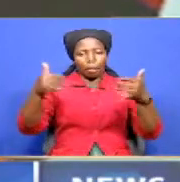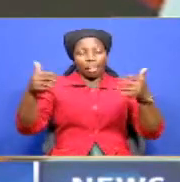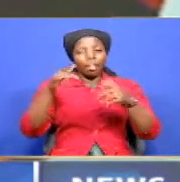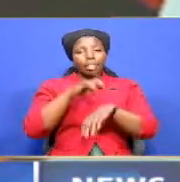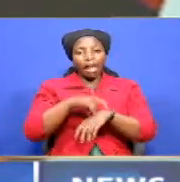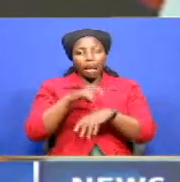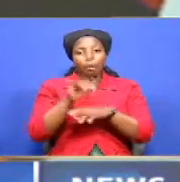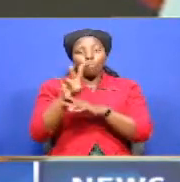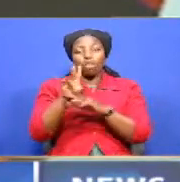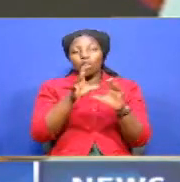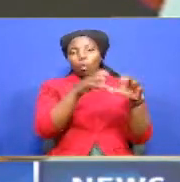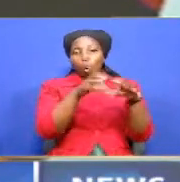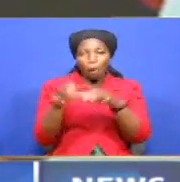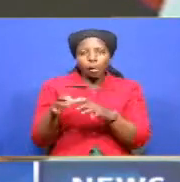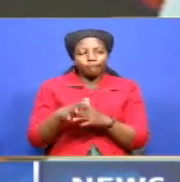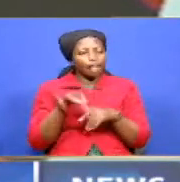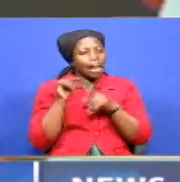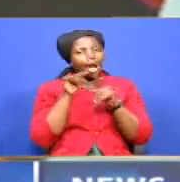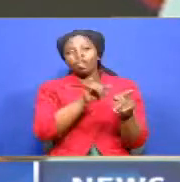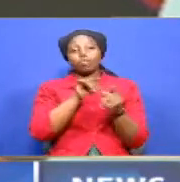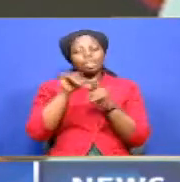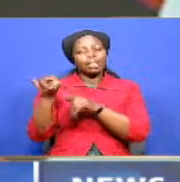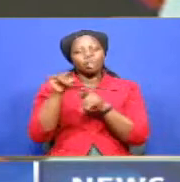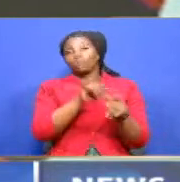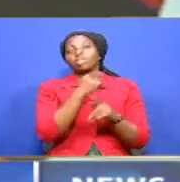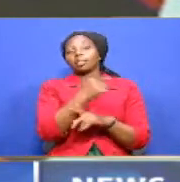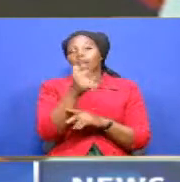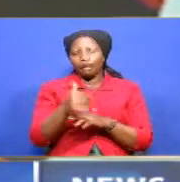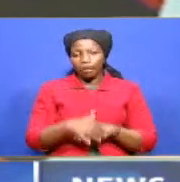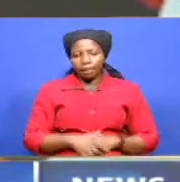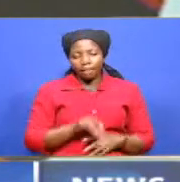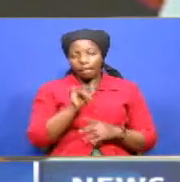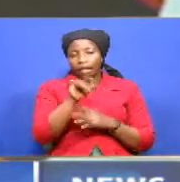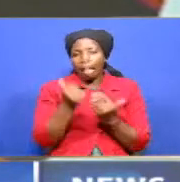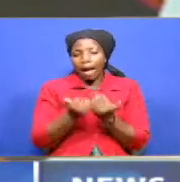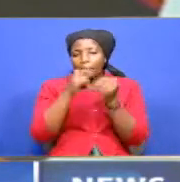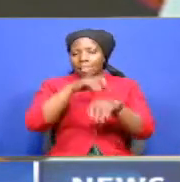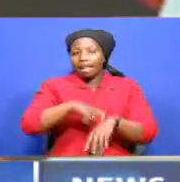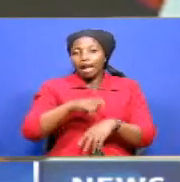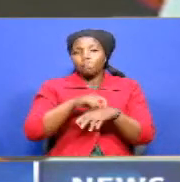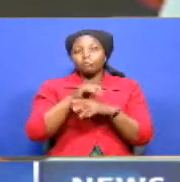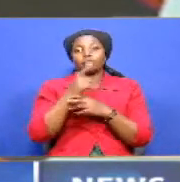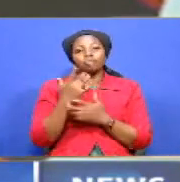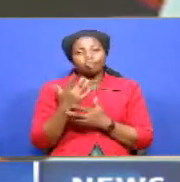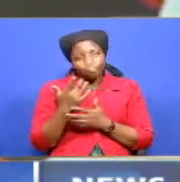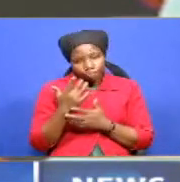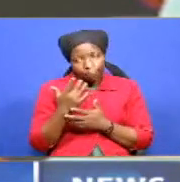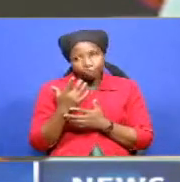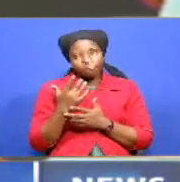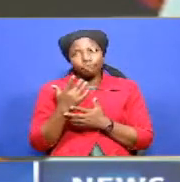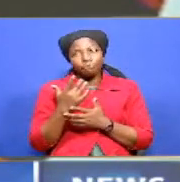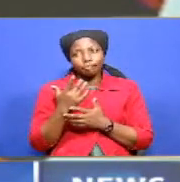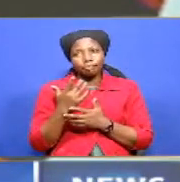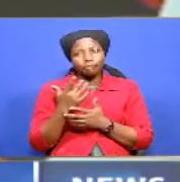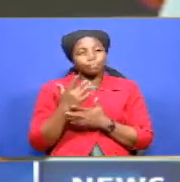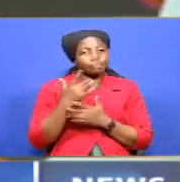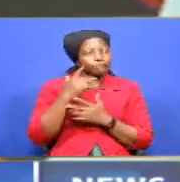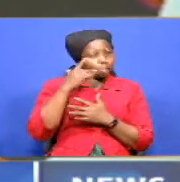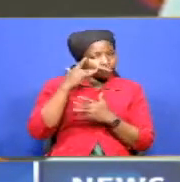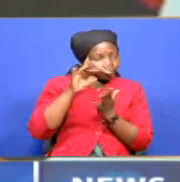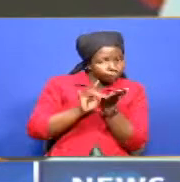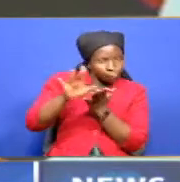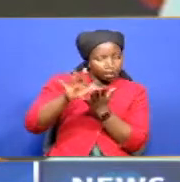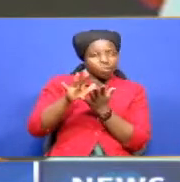groups trade accusations and counter accusations. This comes as one faction protested out of their colleagues in